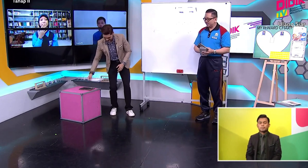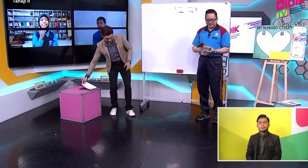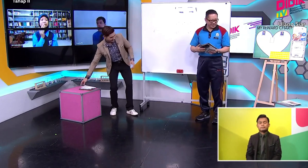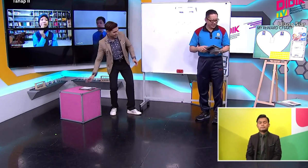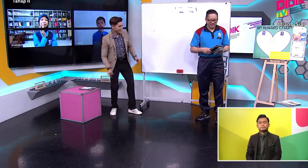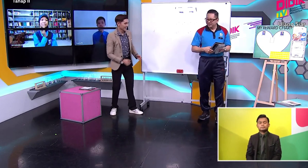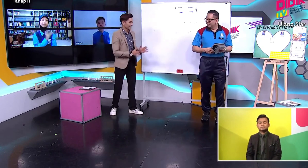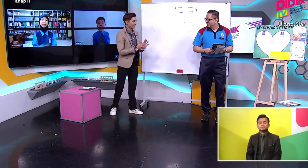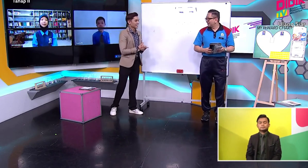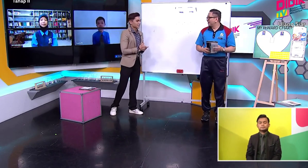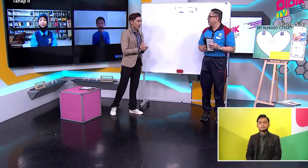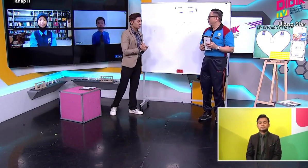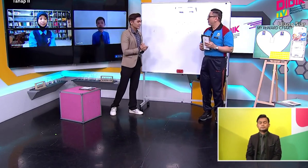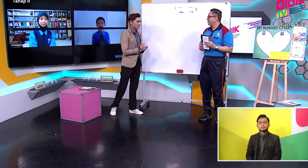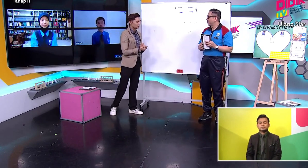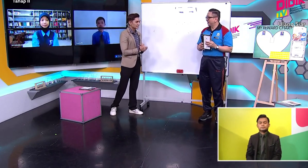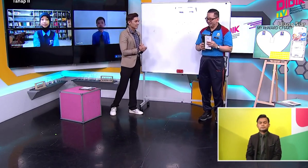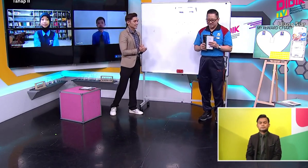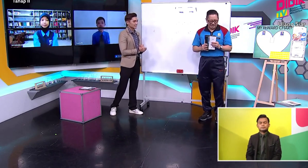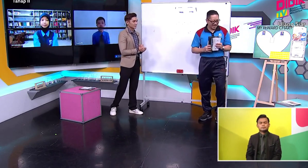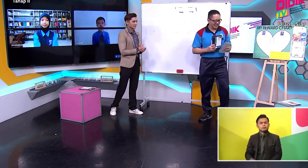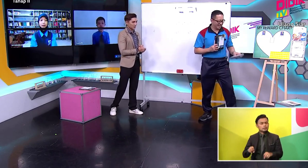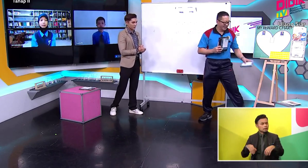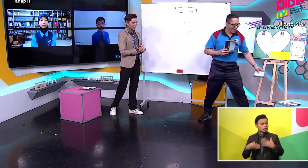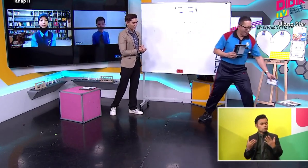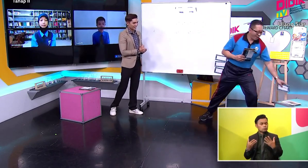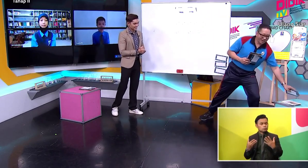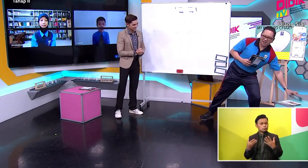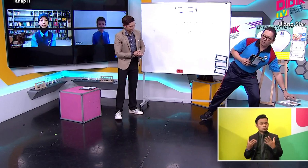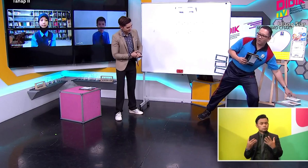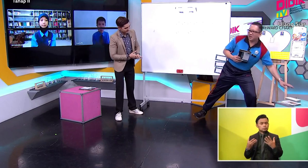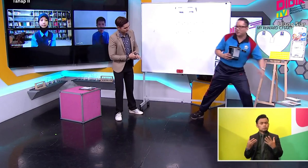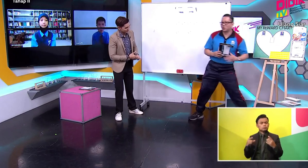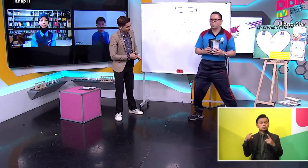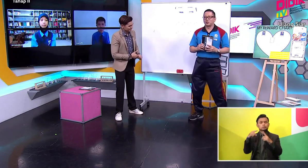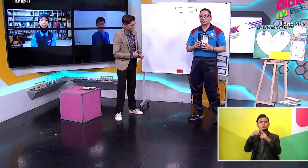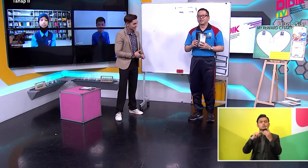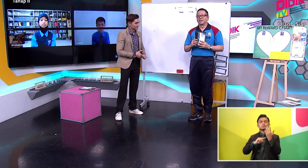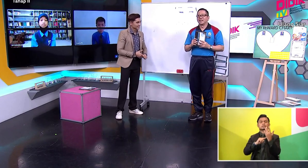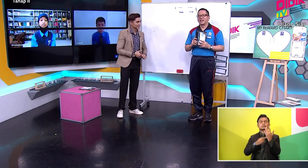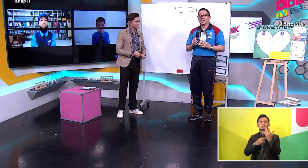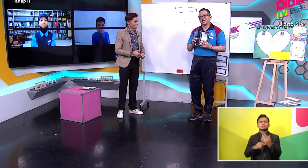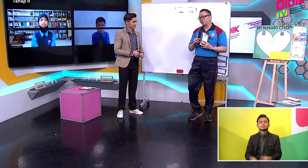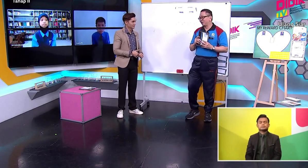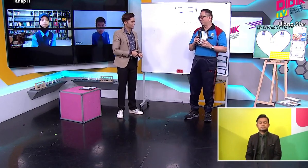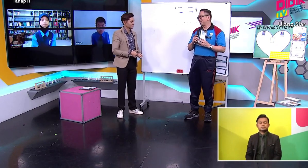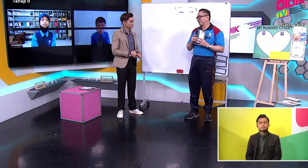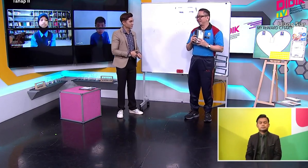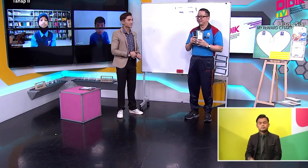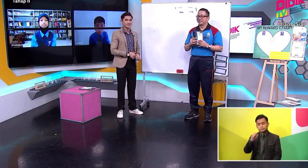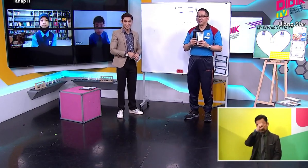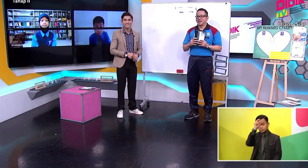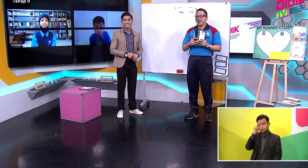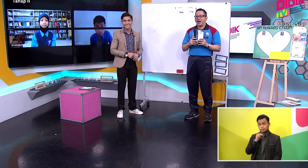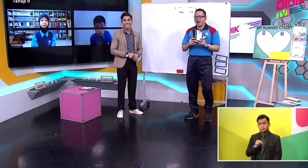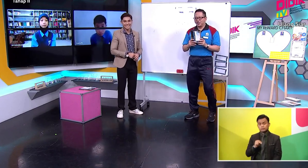Yes And So how do we start our test Mr. Kho Okay The first two question Is for the Student